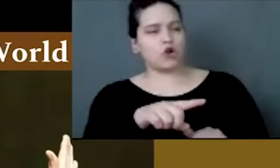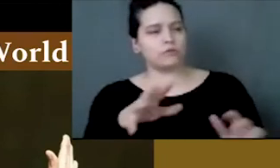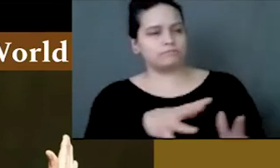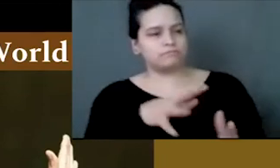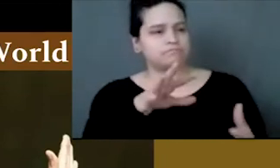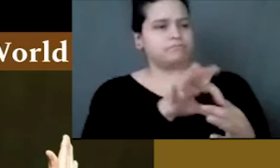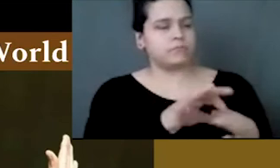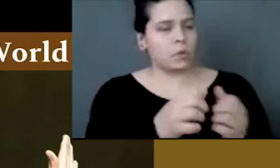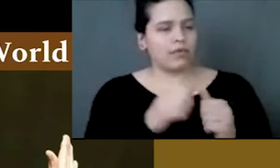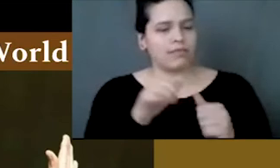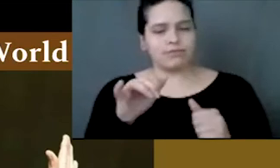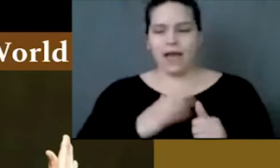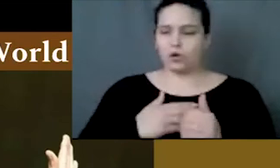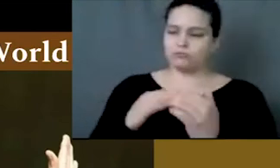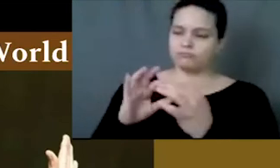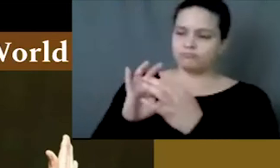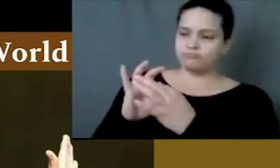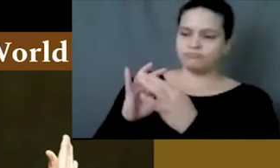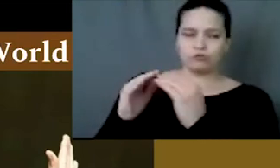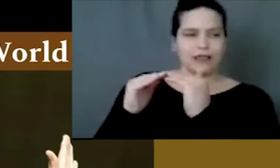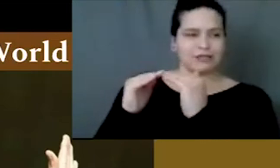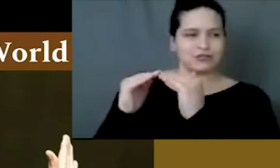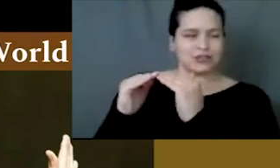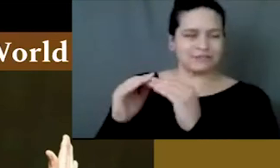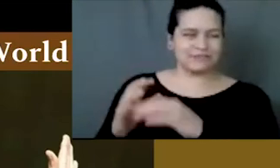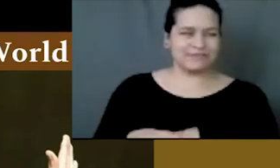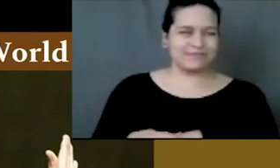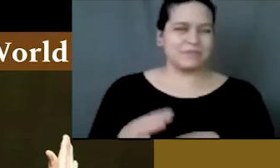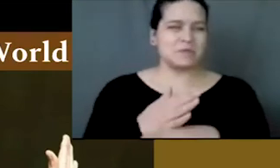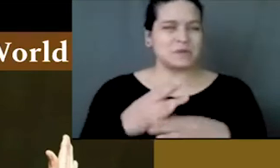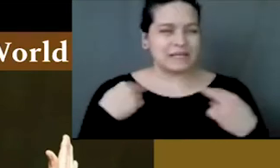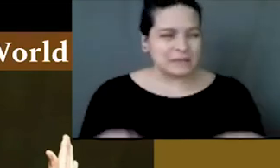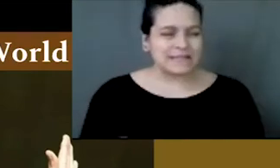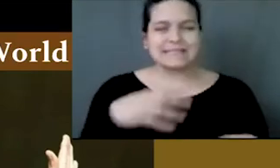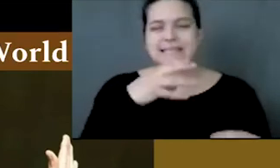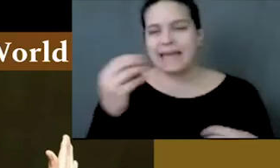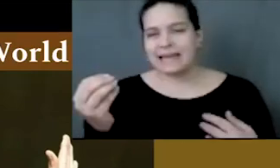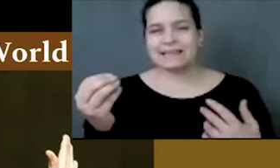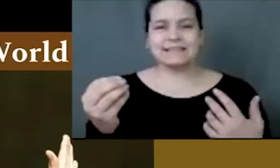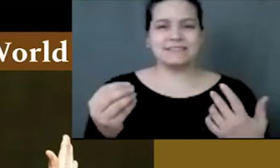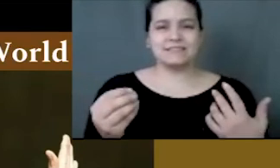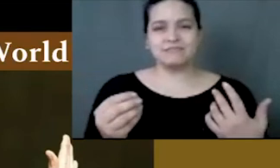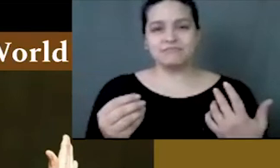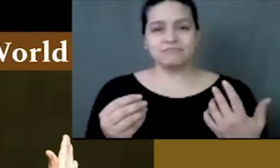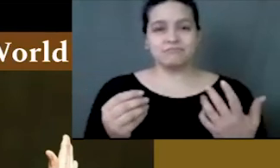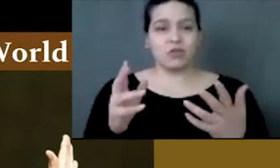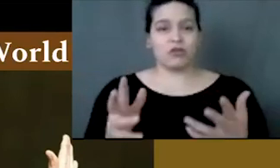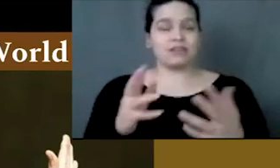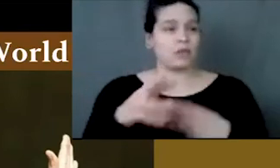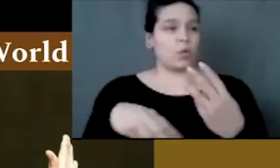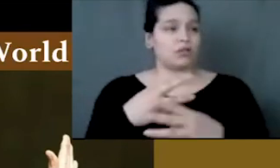integrated with this balanced relationship with between